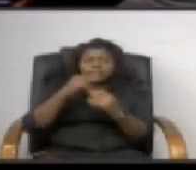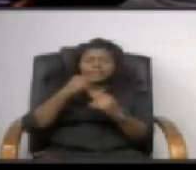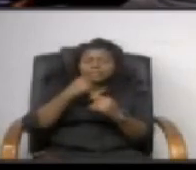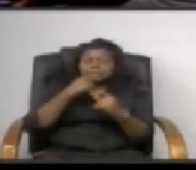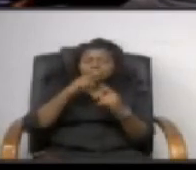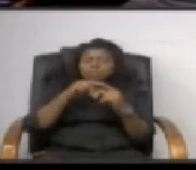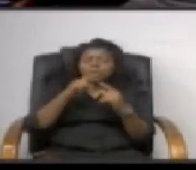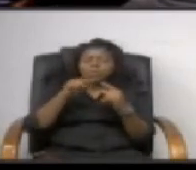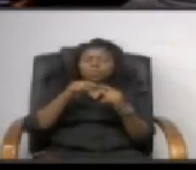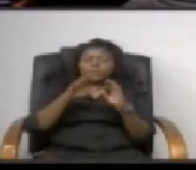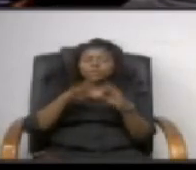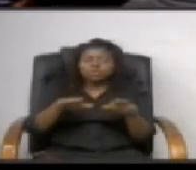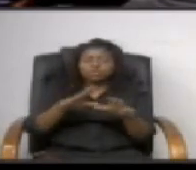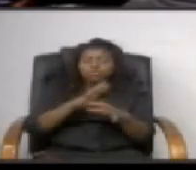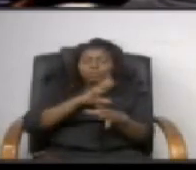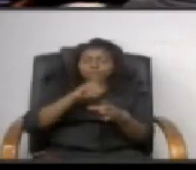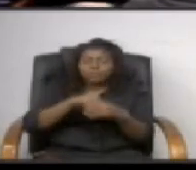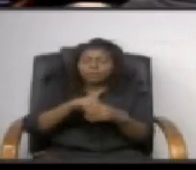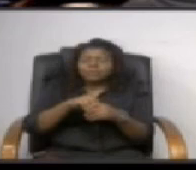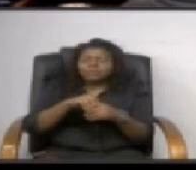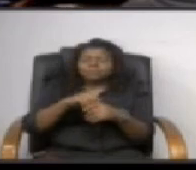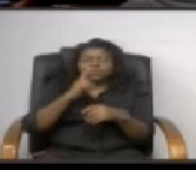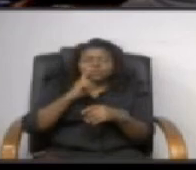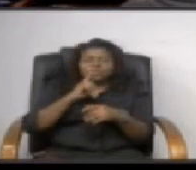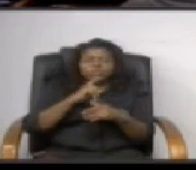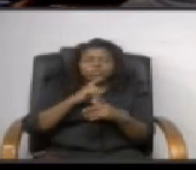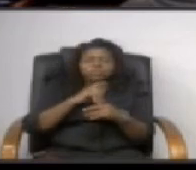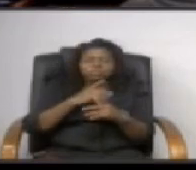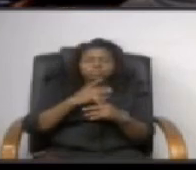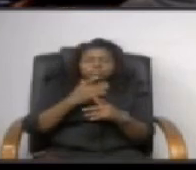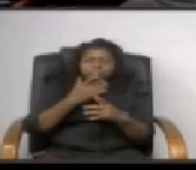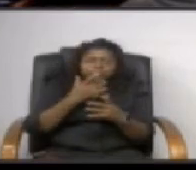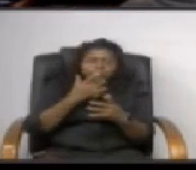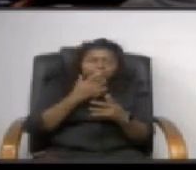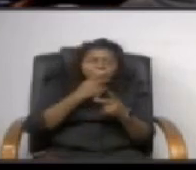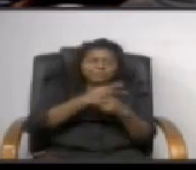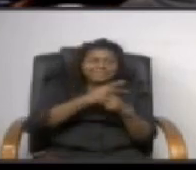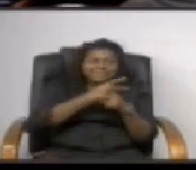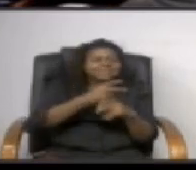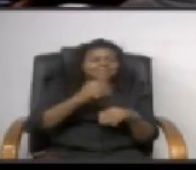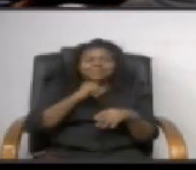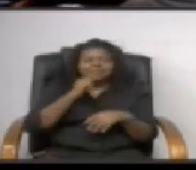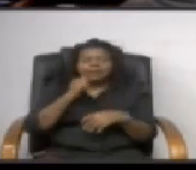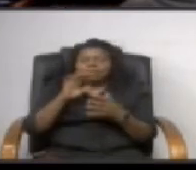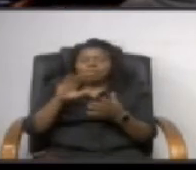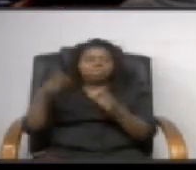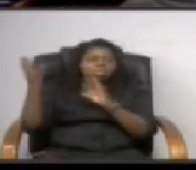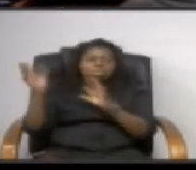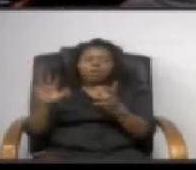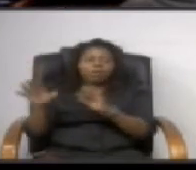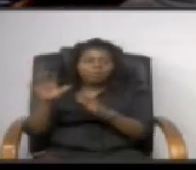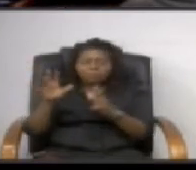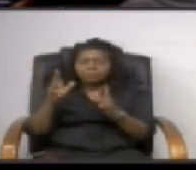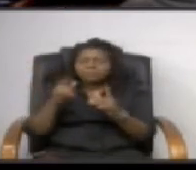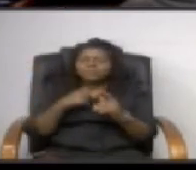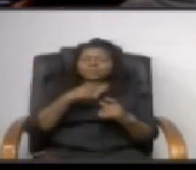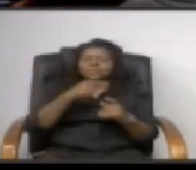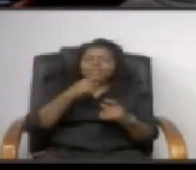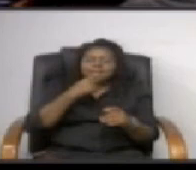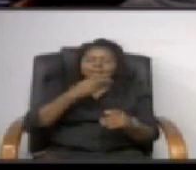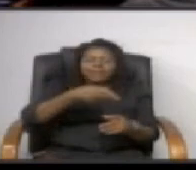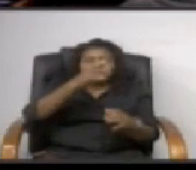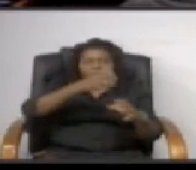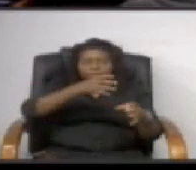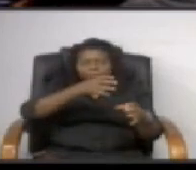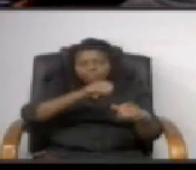comes to children to err on the side of caution and this was a law article saying that they have a higher standard for children and